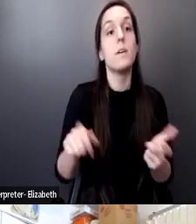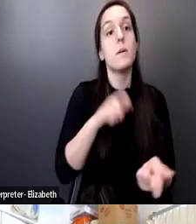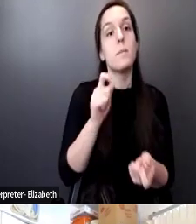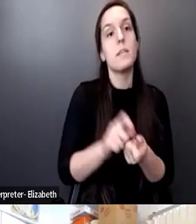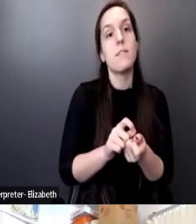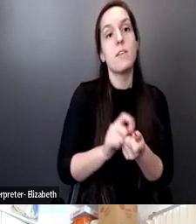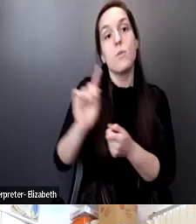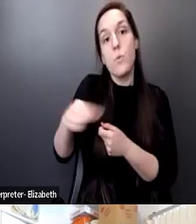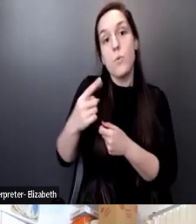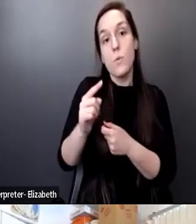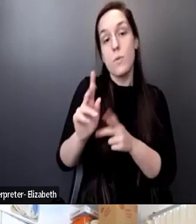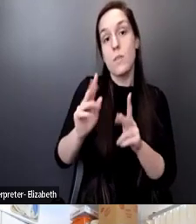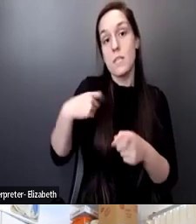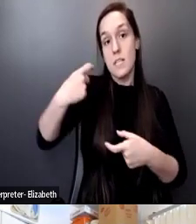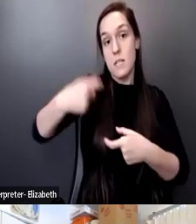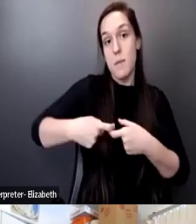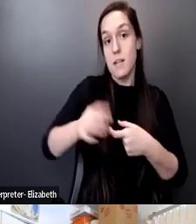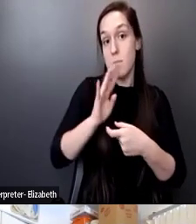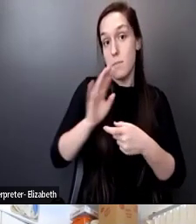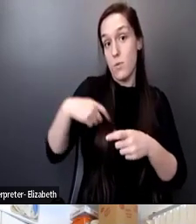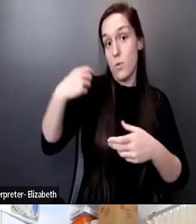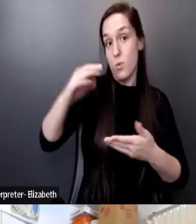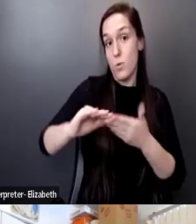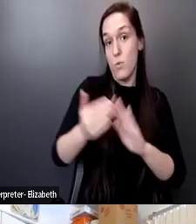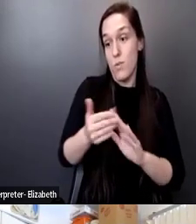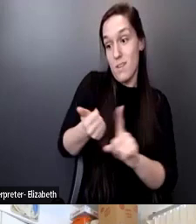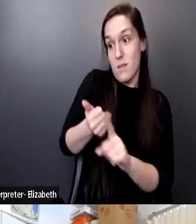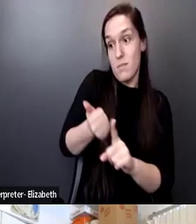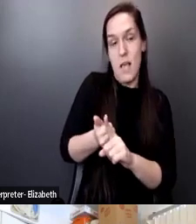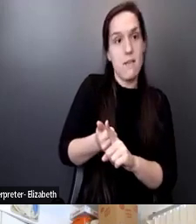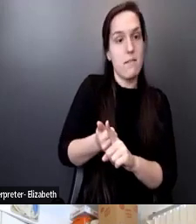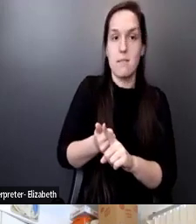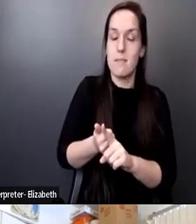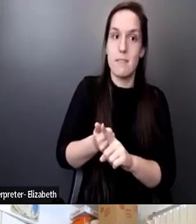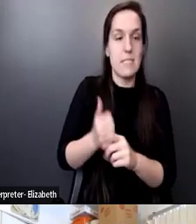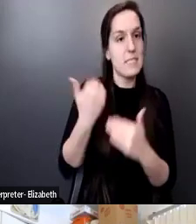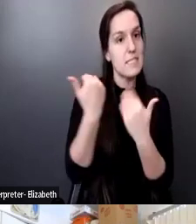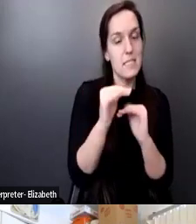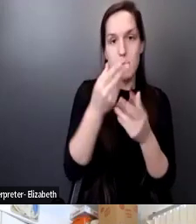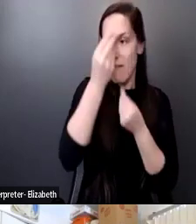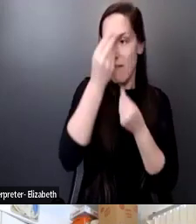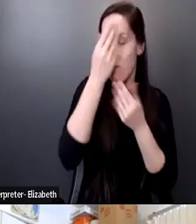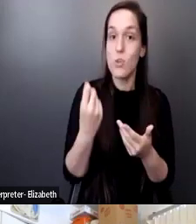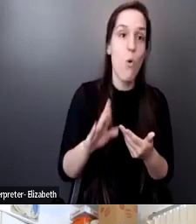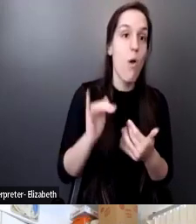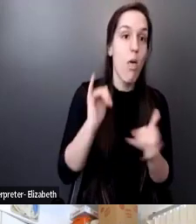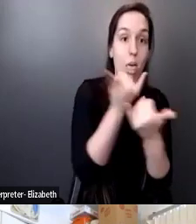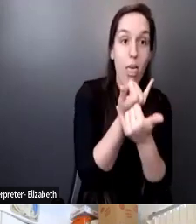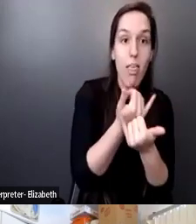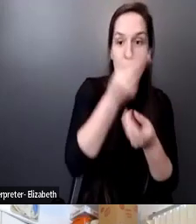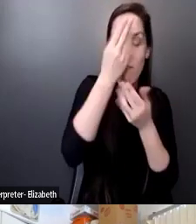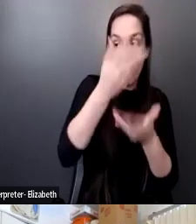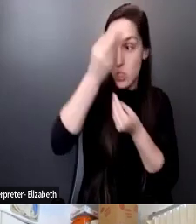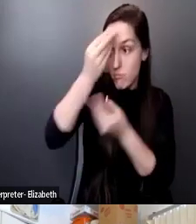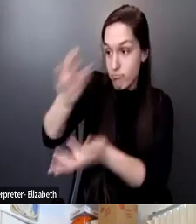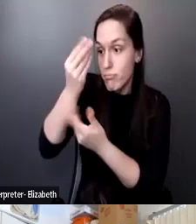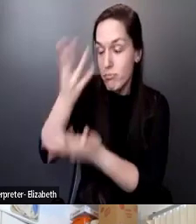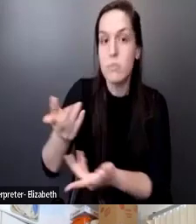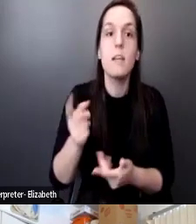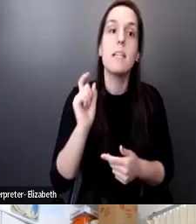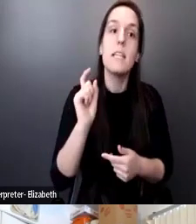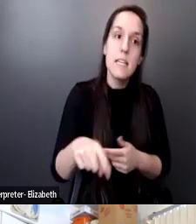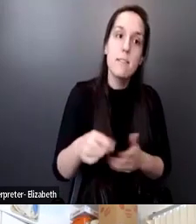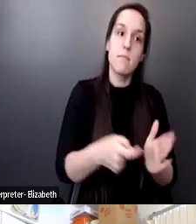Spanish-speaking community has been a victim of disinformation and misinformation about the vaccine. And needed to get information from trusted